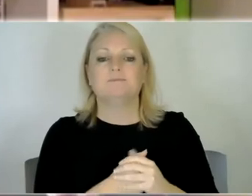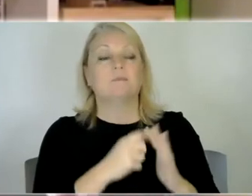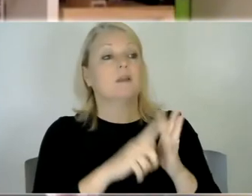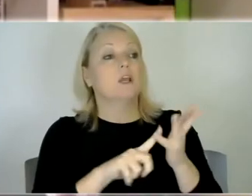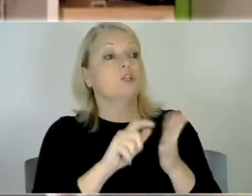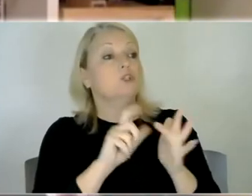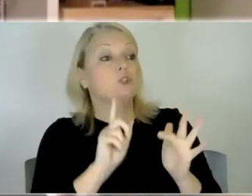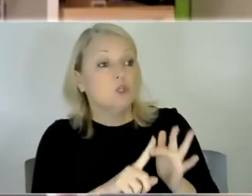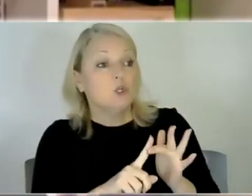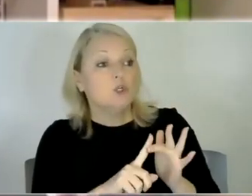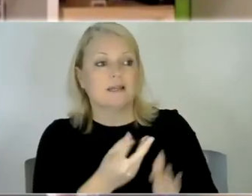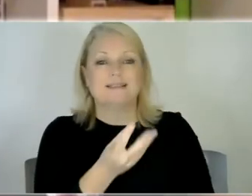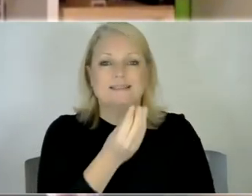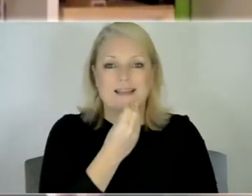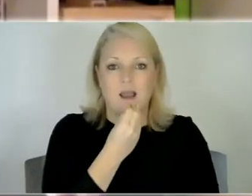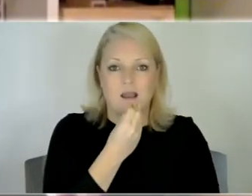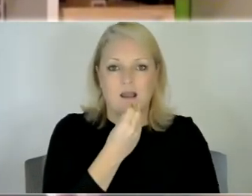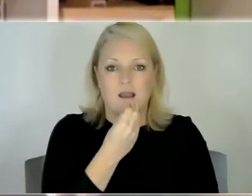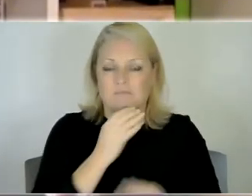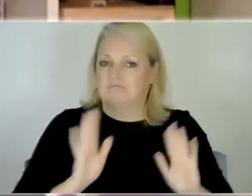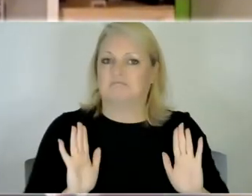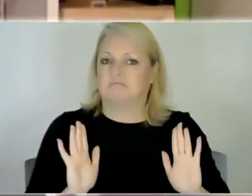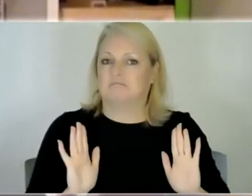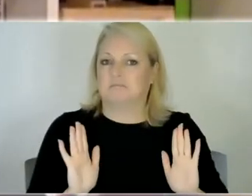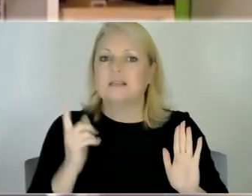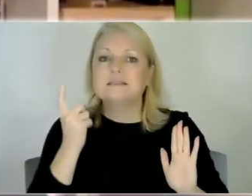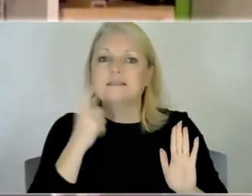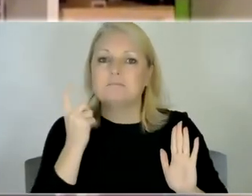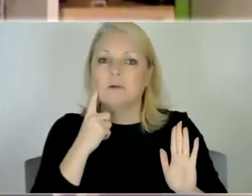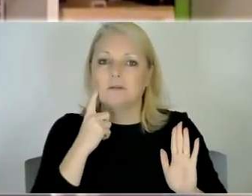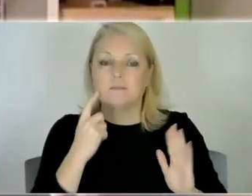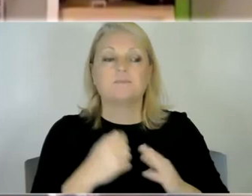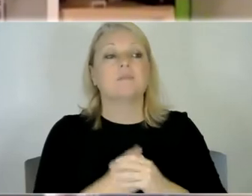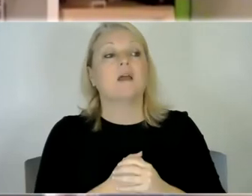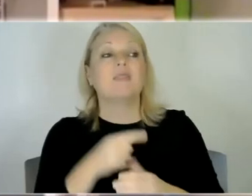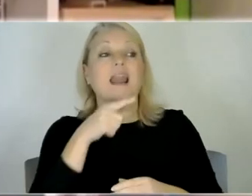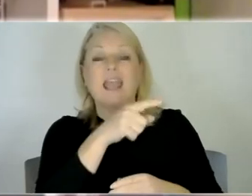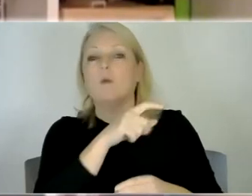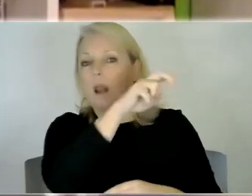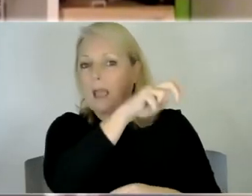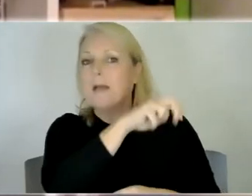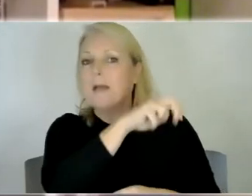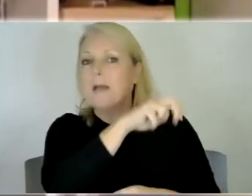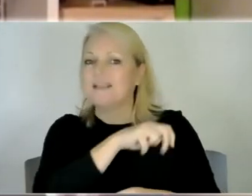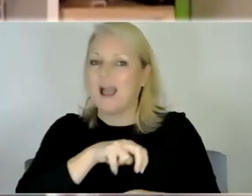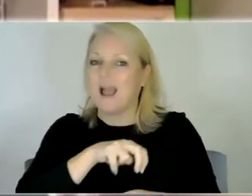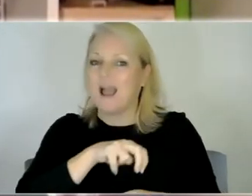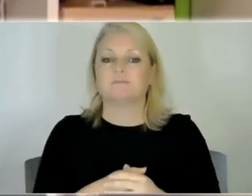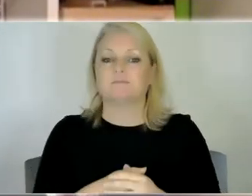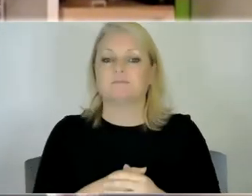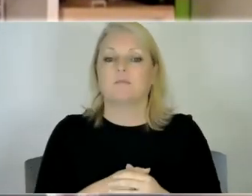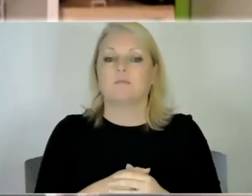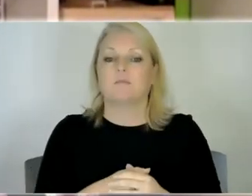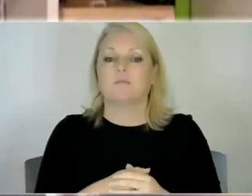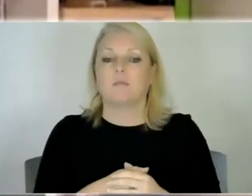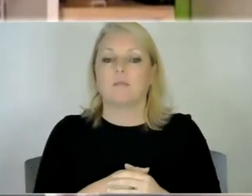dinner or you know and keeping it lap shorts and he'll come downstairs for his dinner or or jude splash splash which he